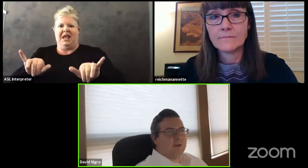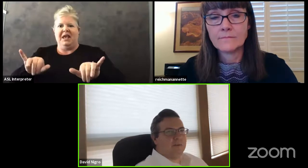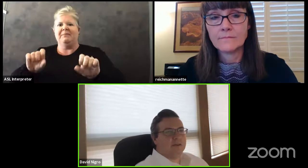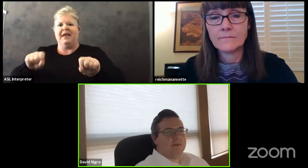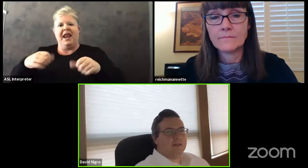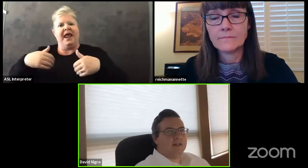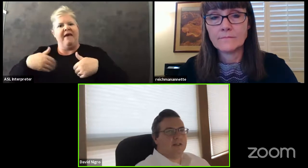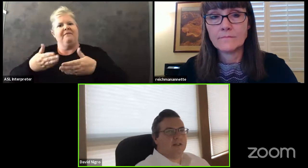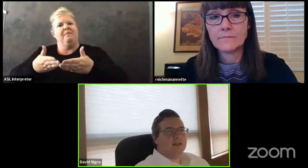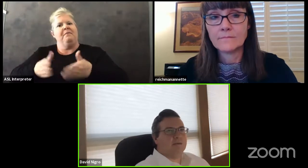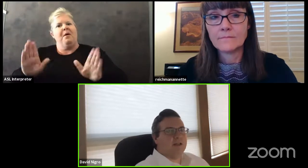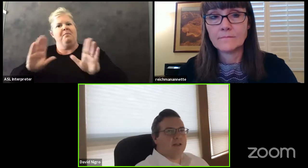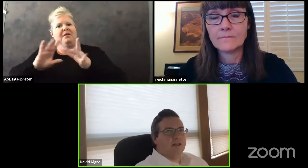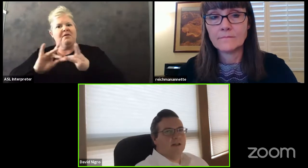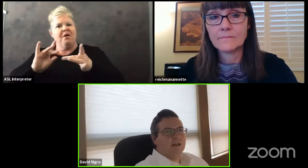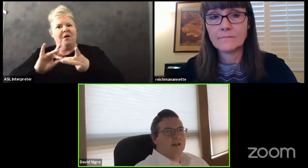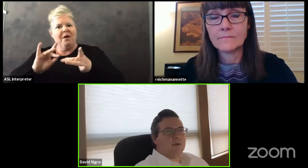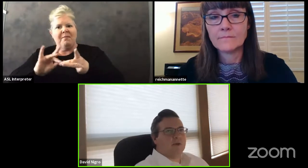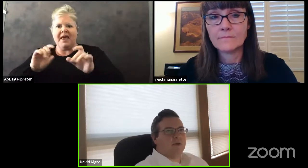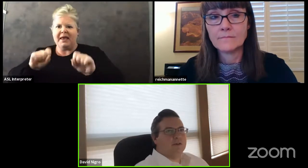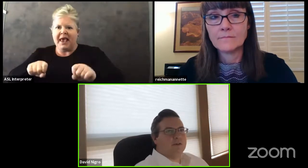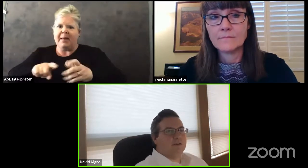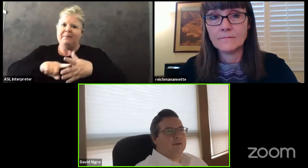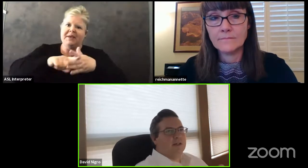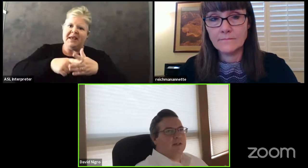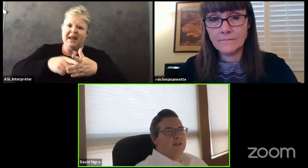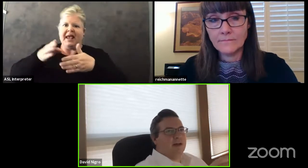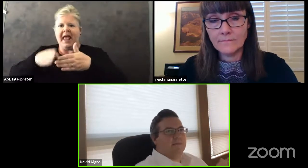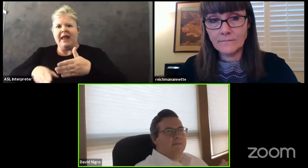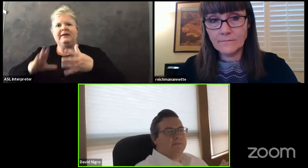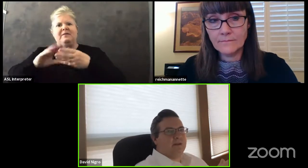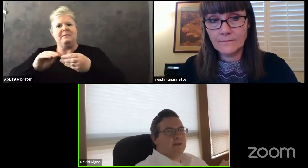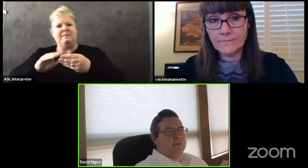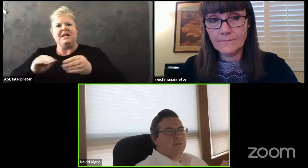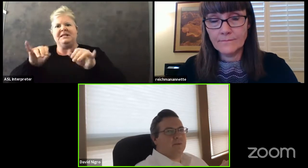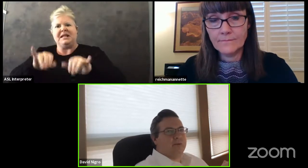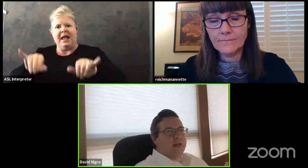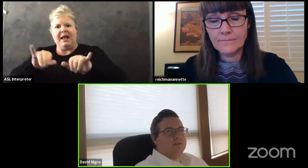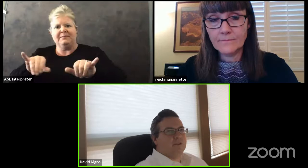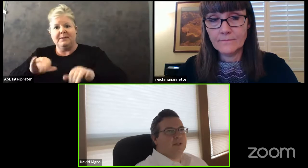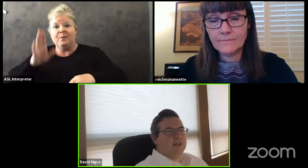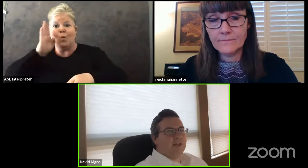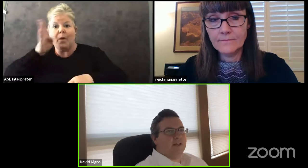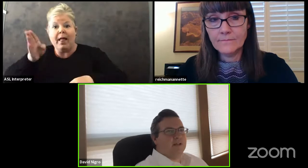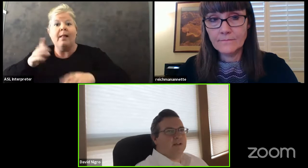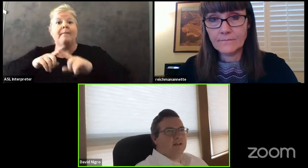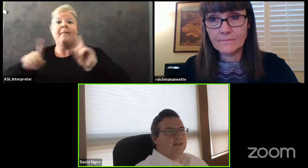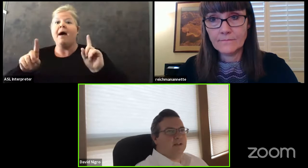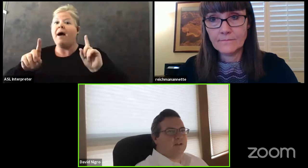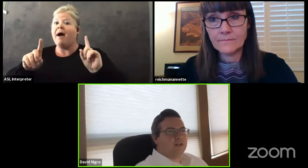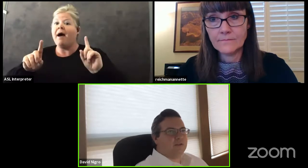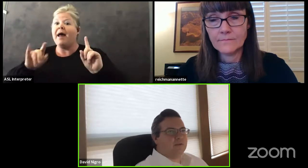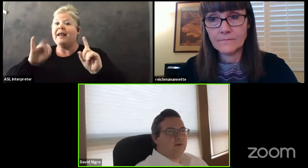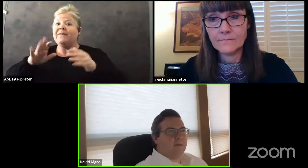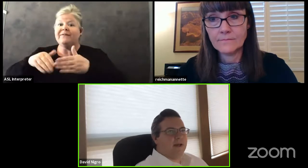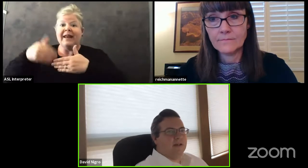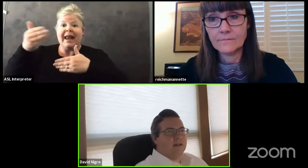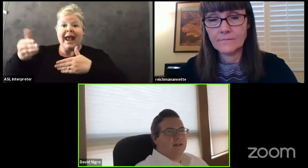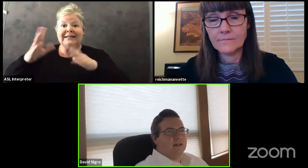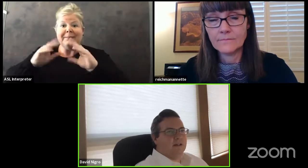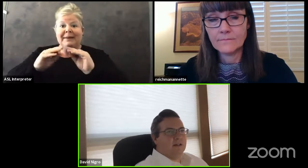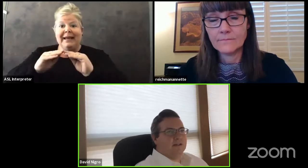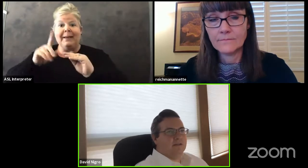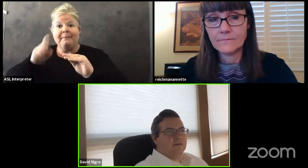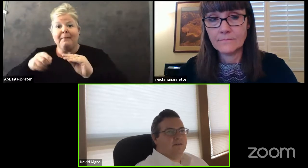that calls the public in the beginning of the end of the meeting like we always do um if we have to do it again in an electronic format